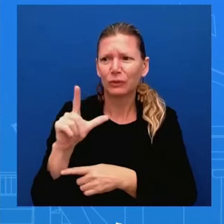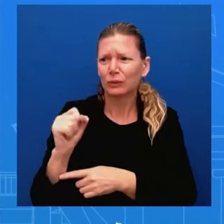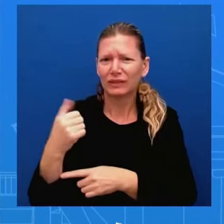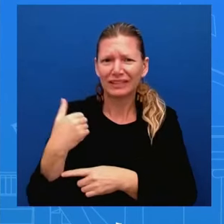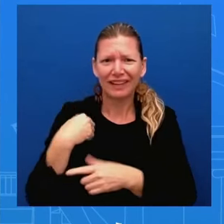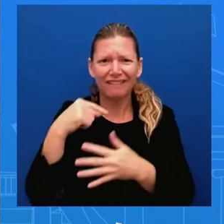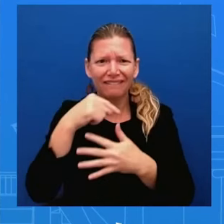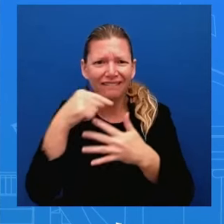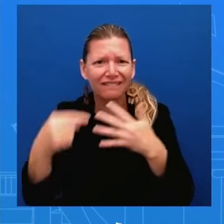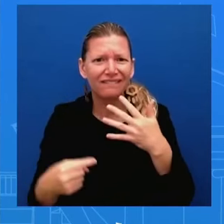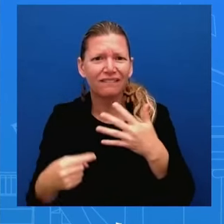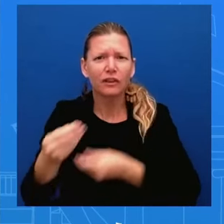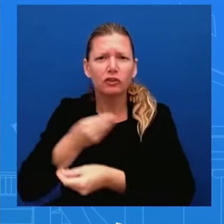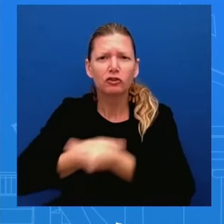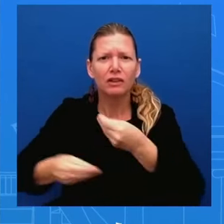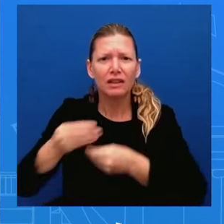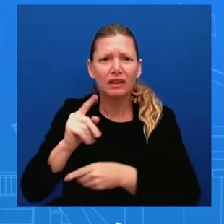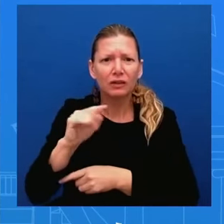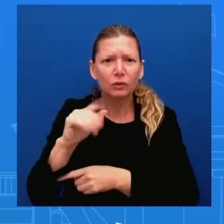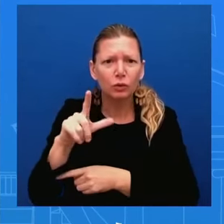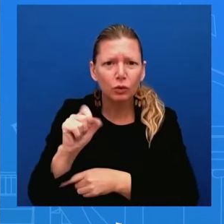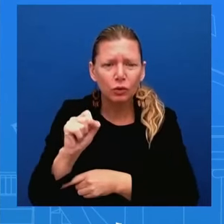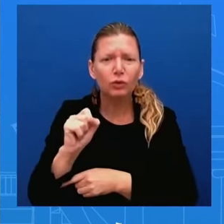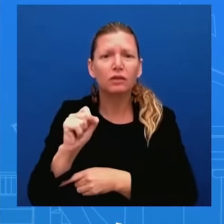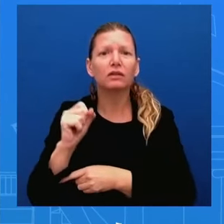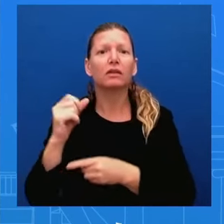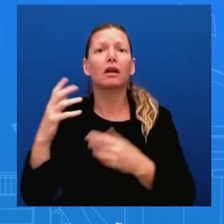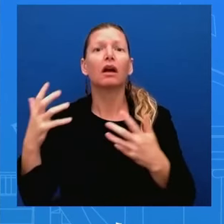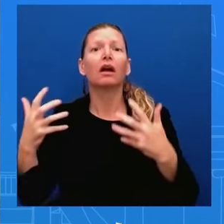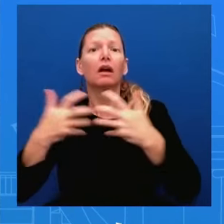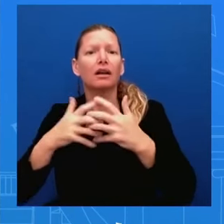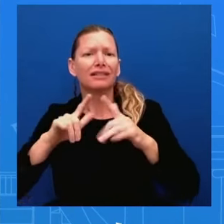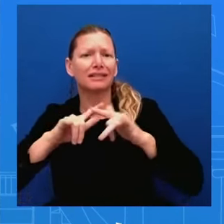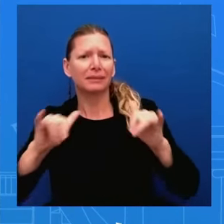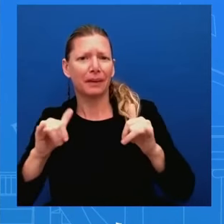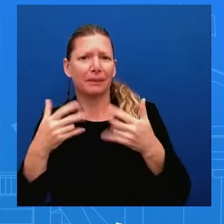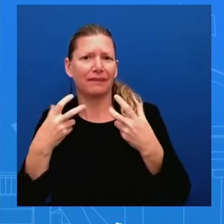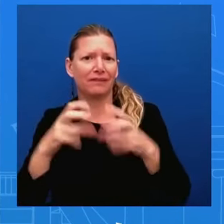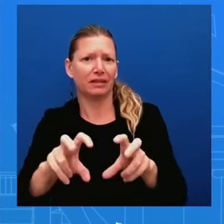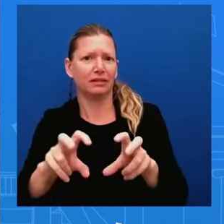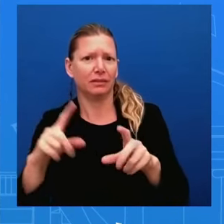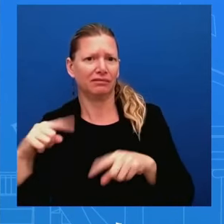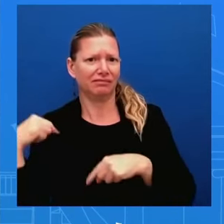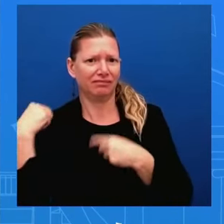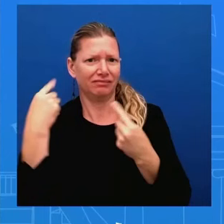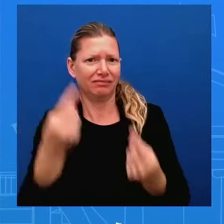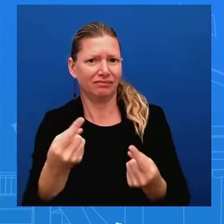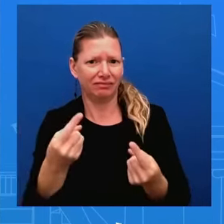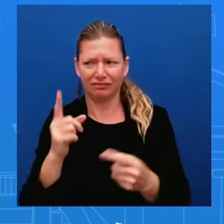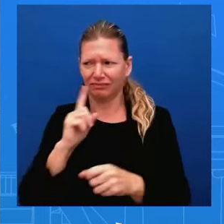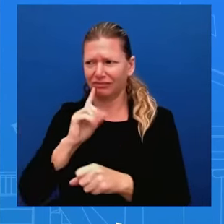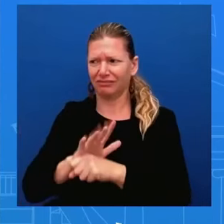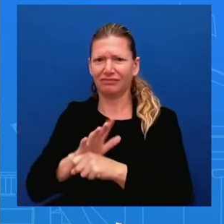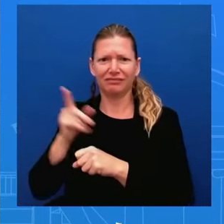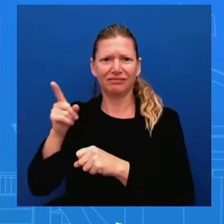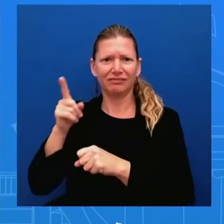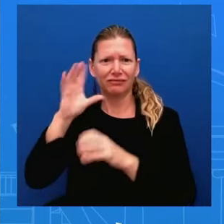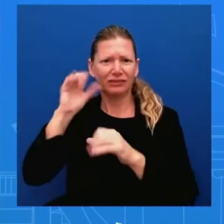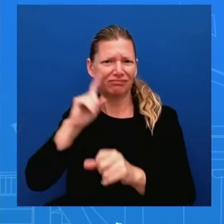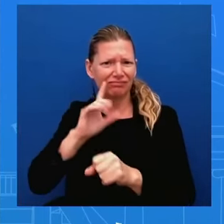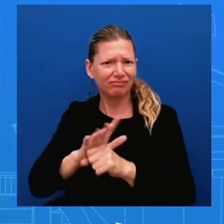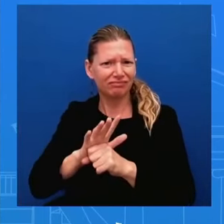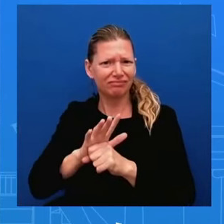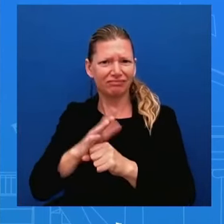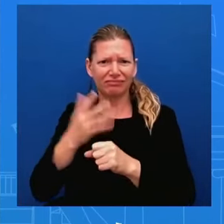with the investments that we have made and the commitment the president has to standing up for america's economic interests to make that happen